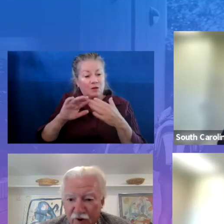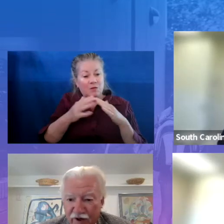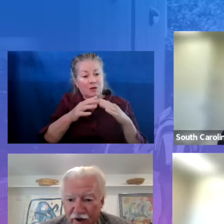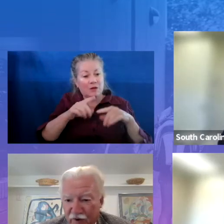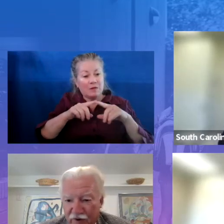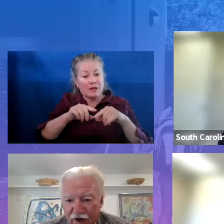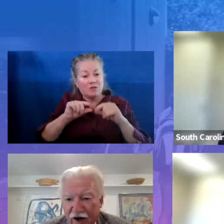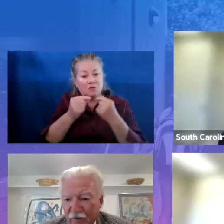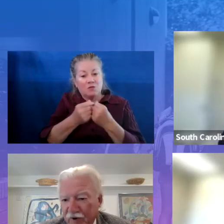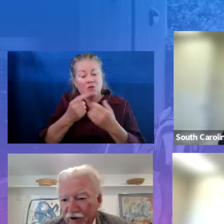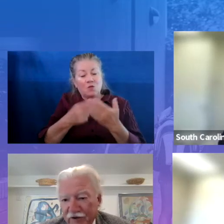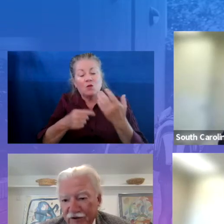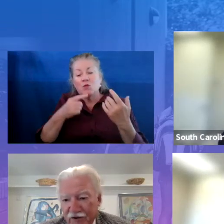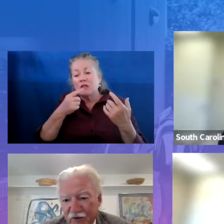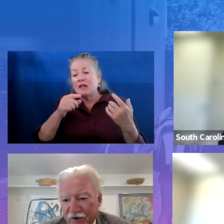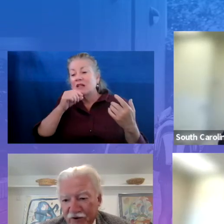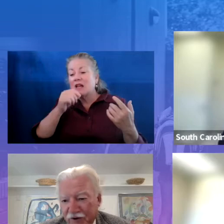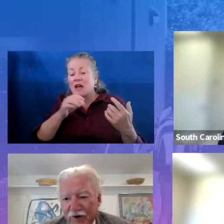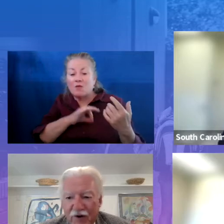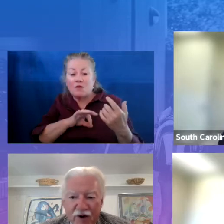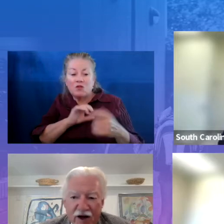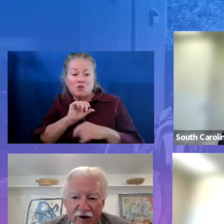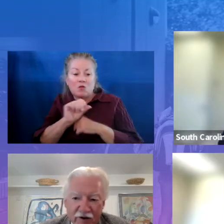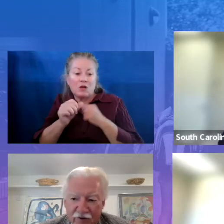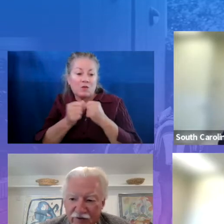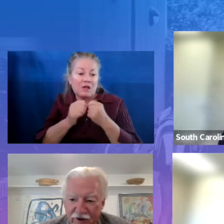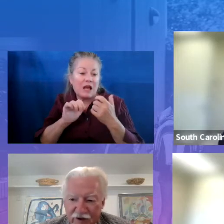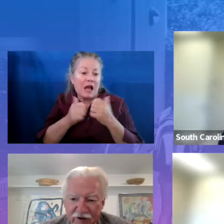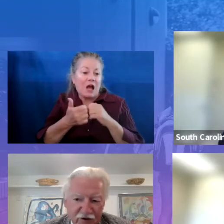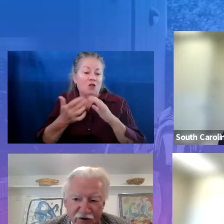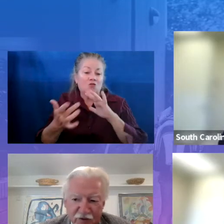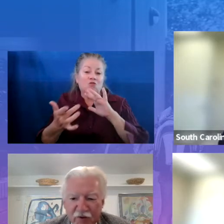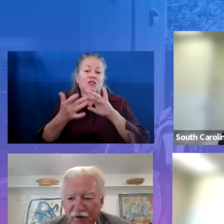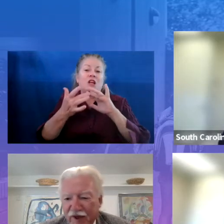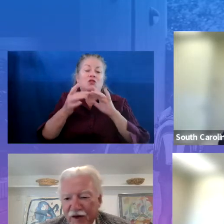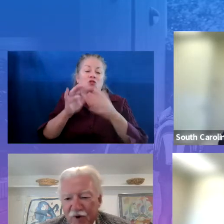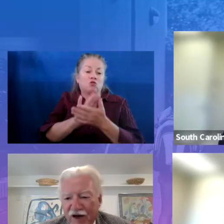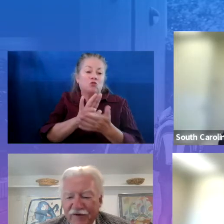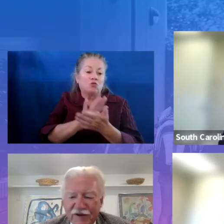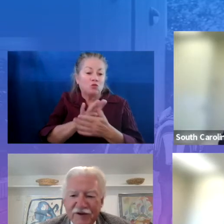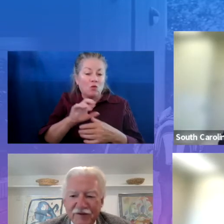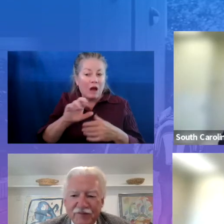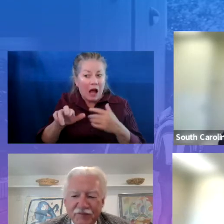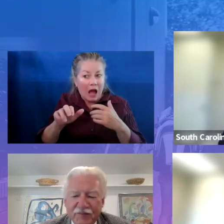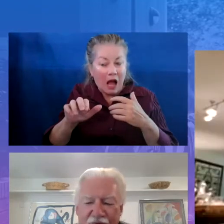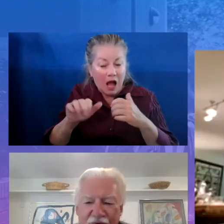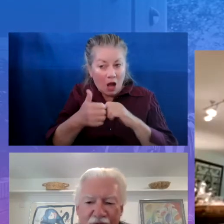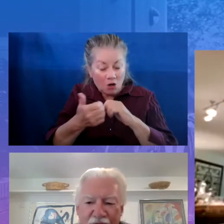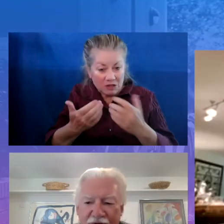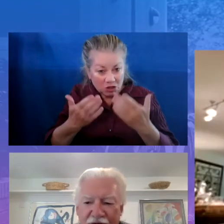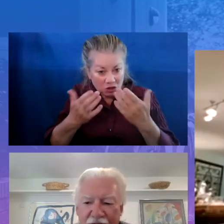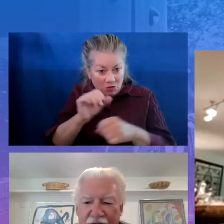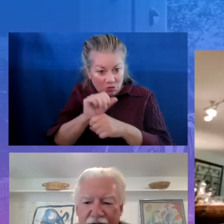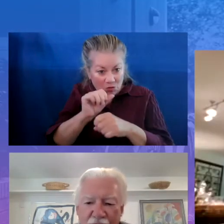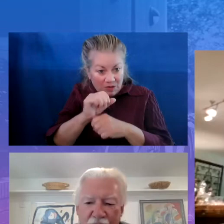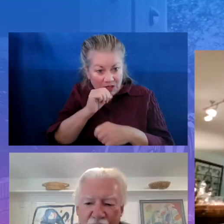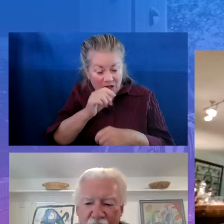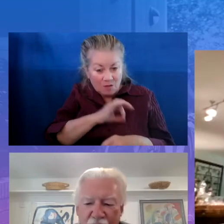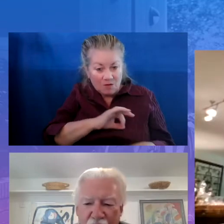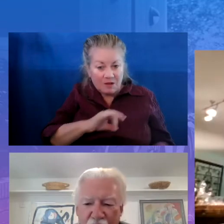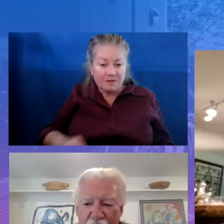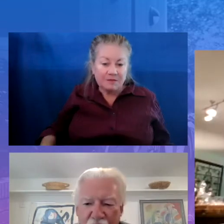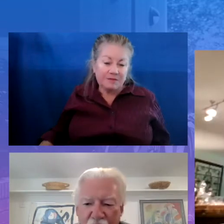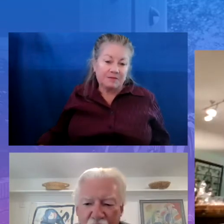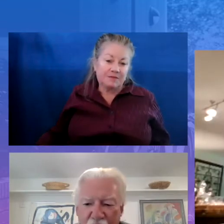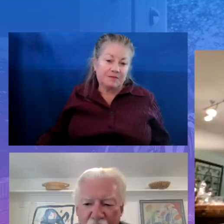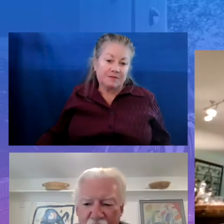you're working with and how to reach out to schools or how do you suggest schools work with nonprofits? I think first,